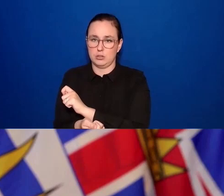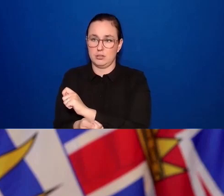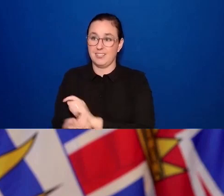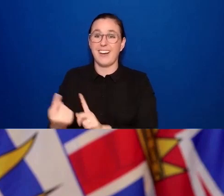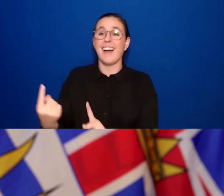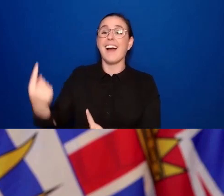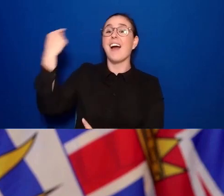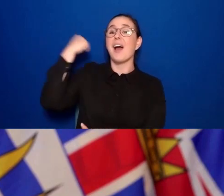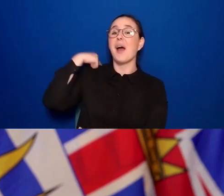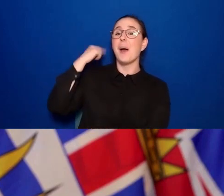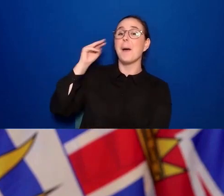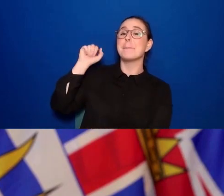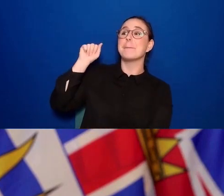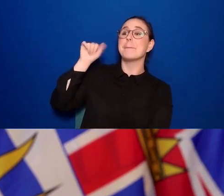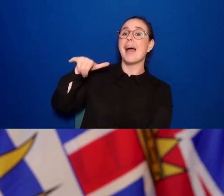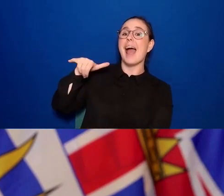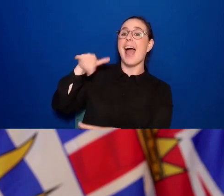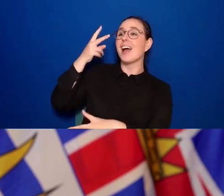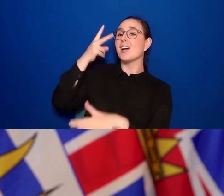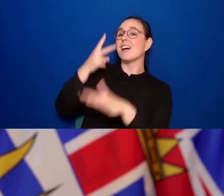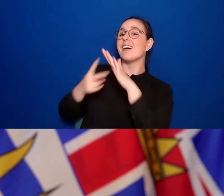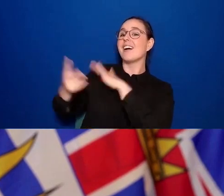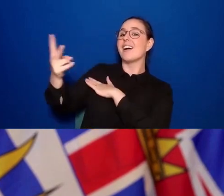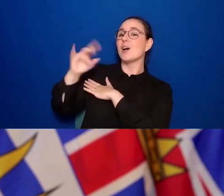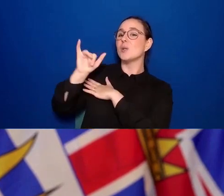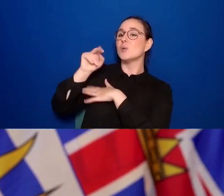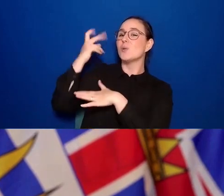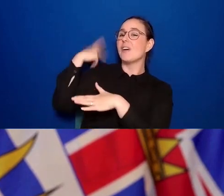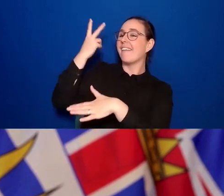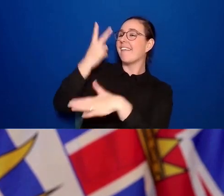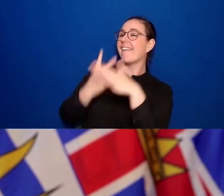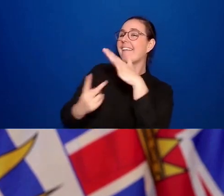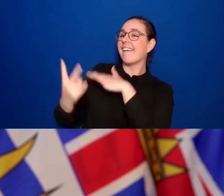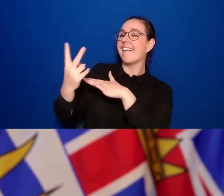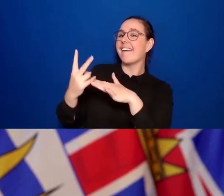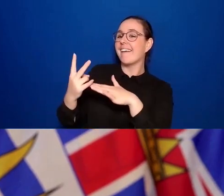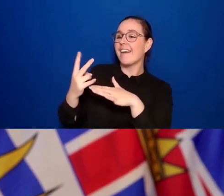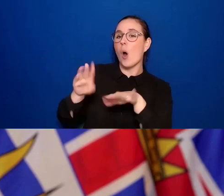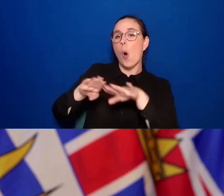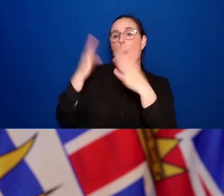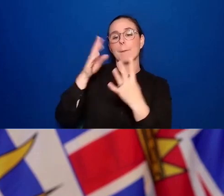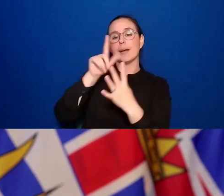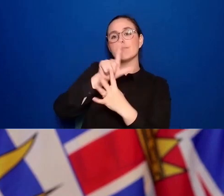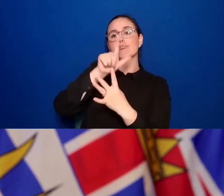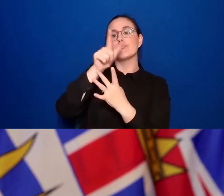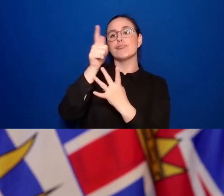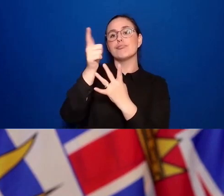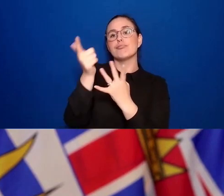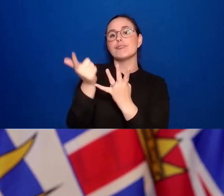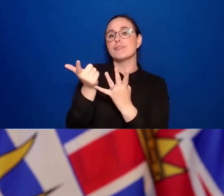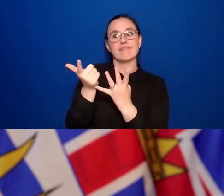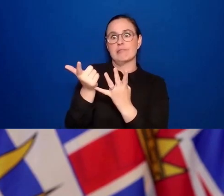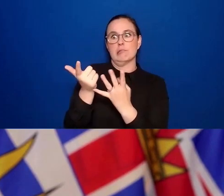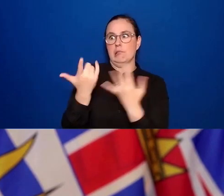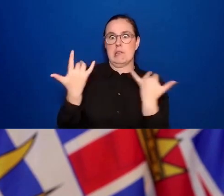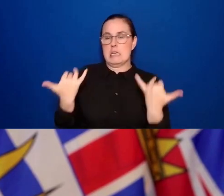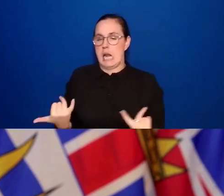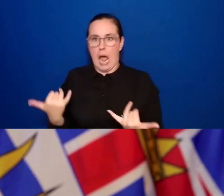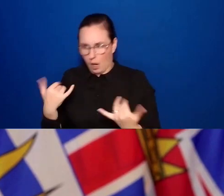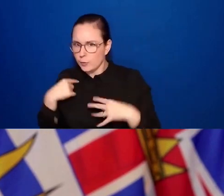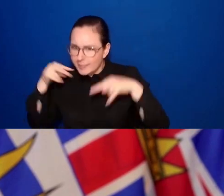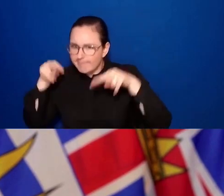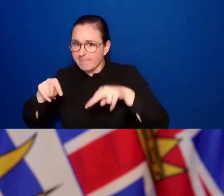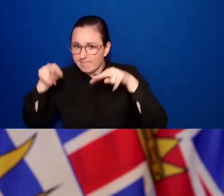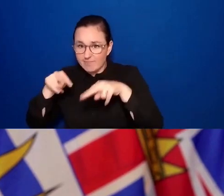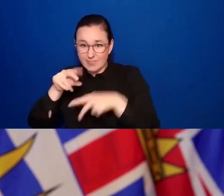is trying to find, walk that fine line every day of what are the things that we need to do to stop people